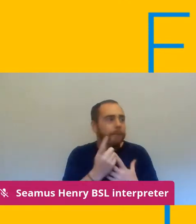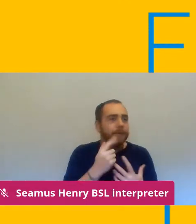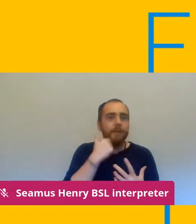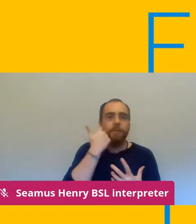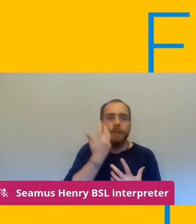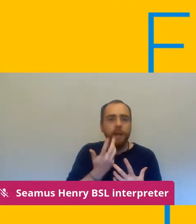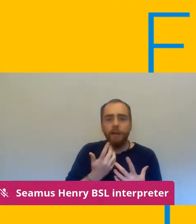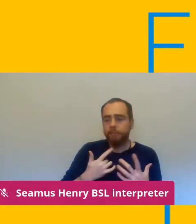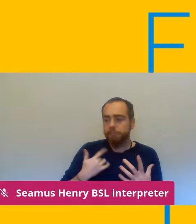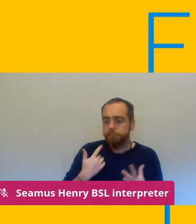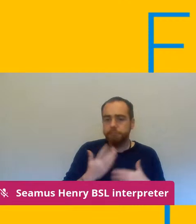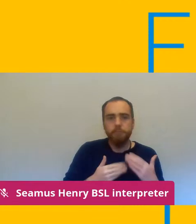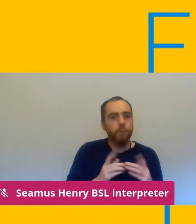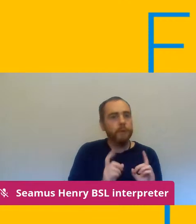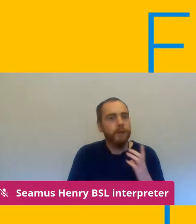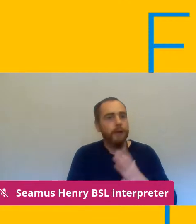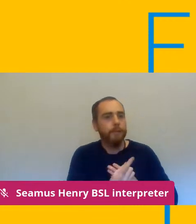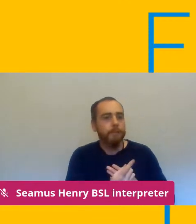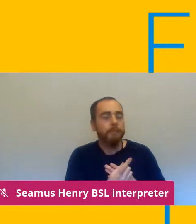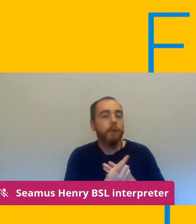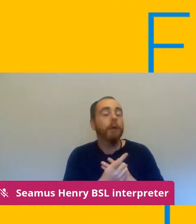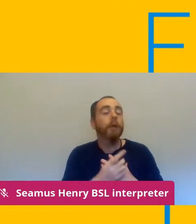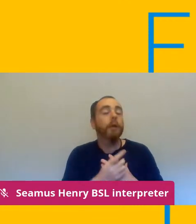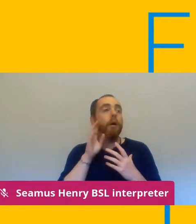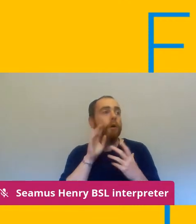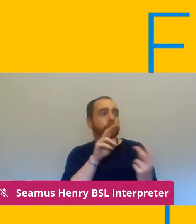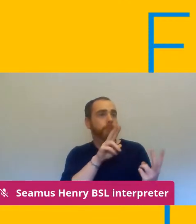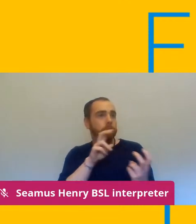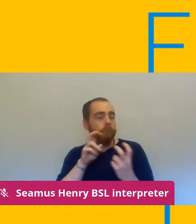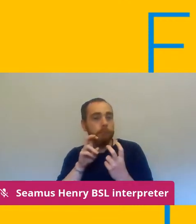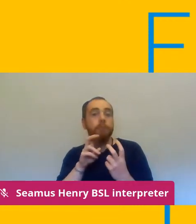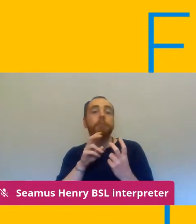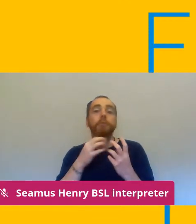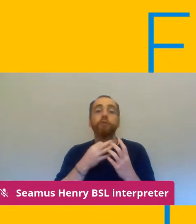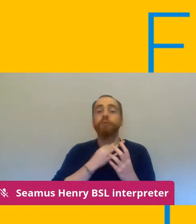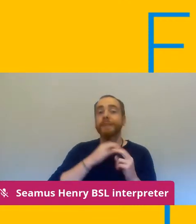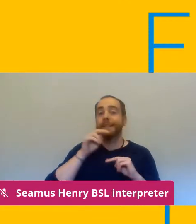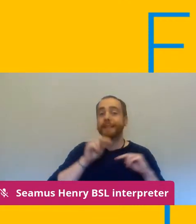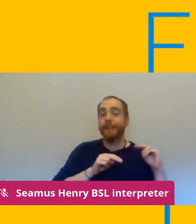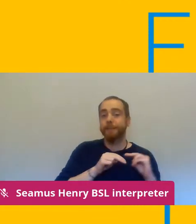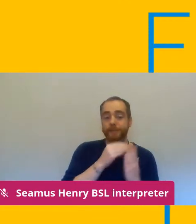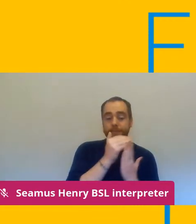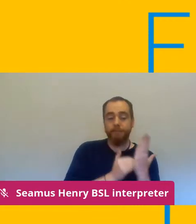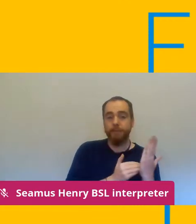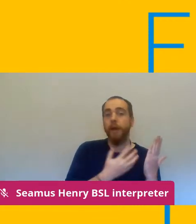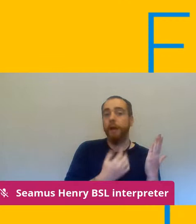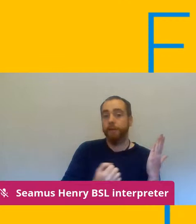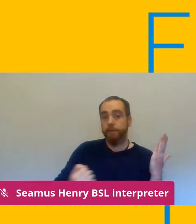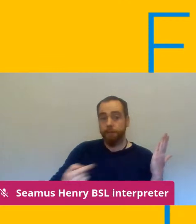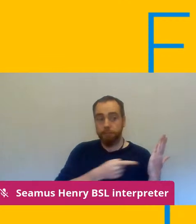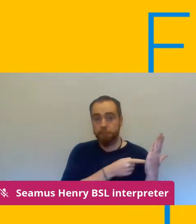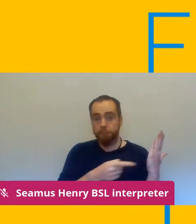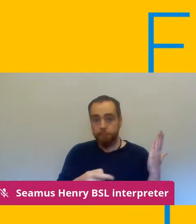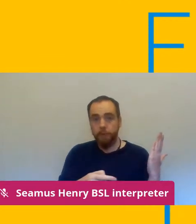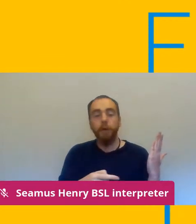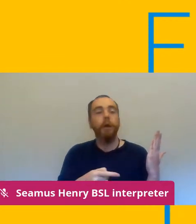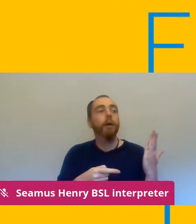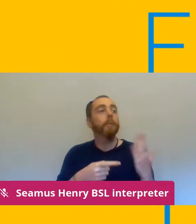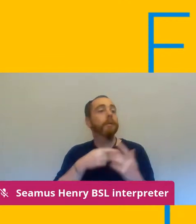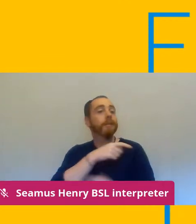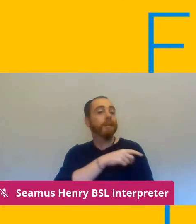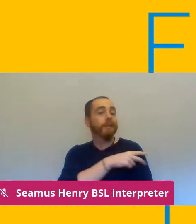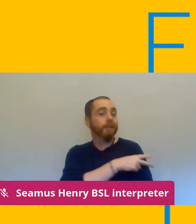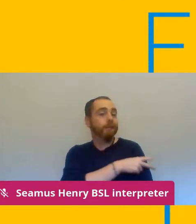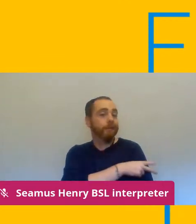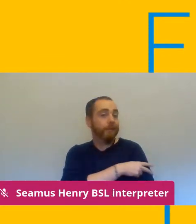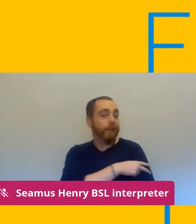um that a lot of the risk assessments are in place but there are cases of um staff and students not following the risk assessments